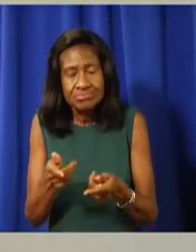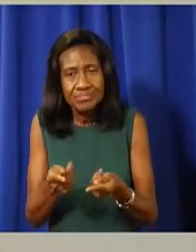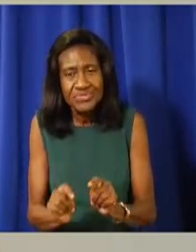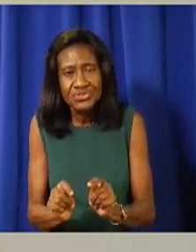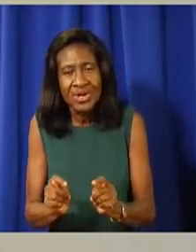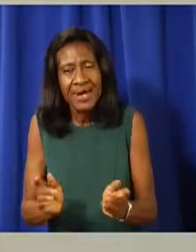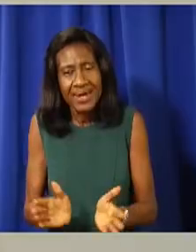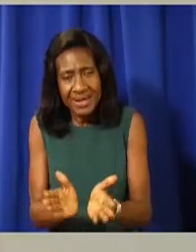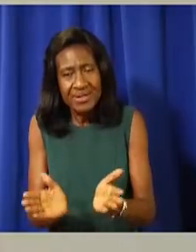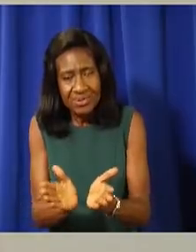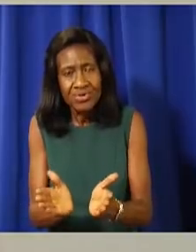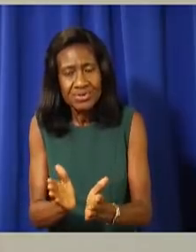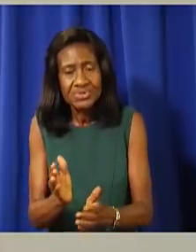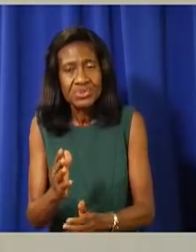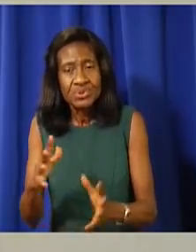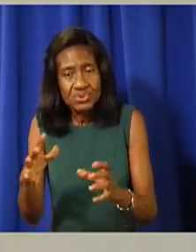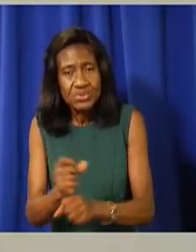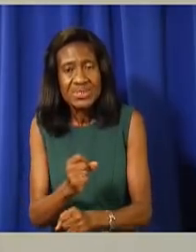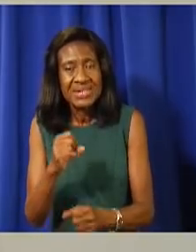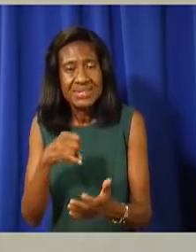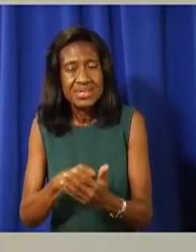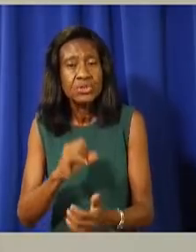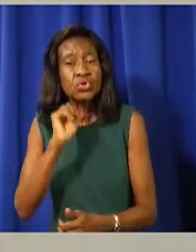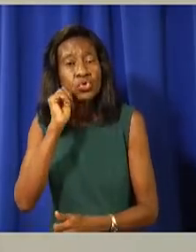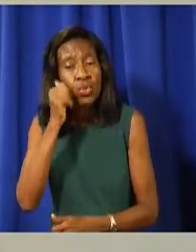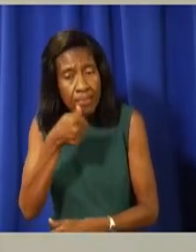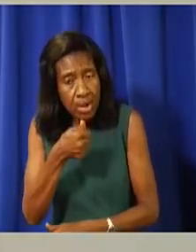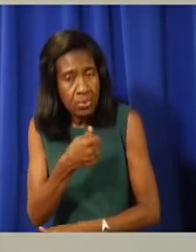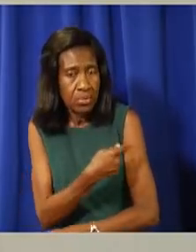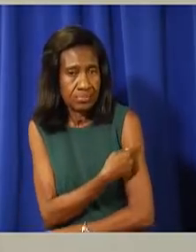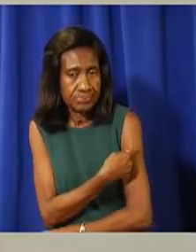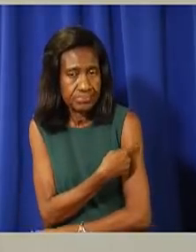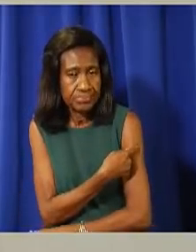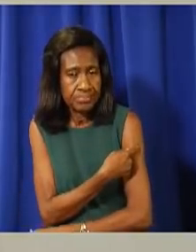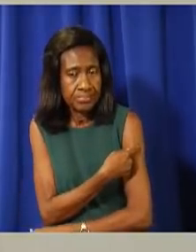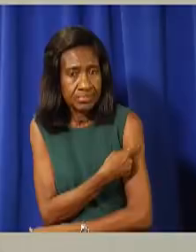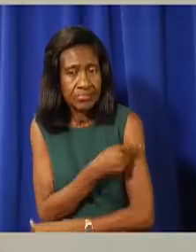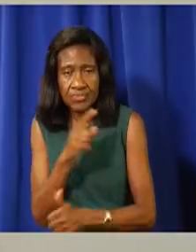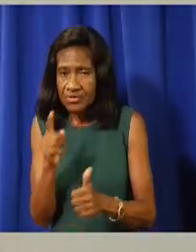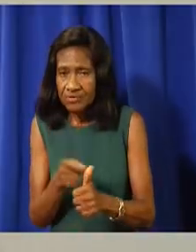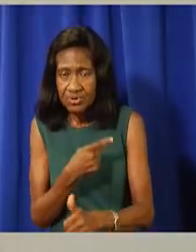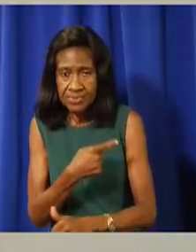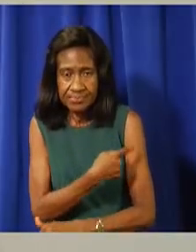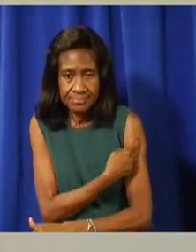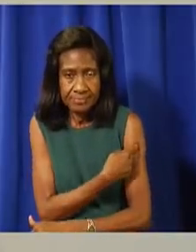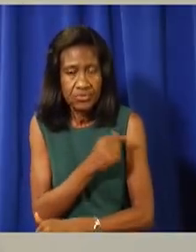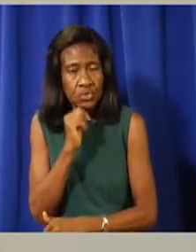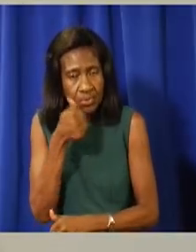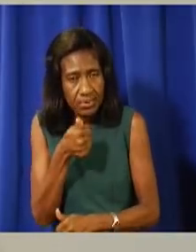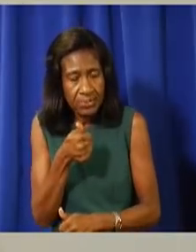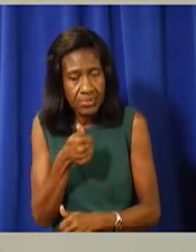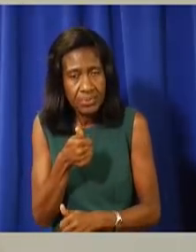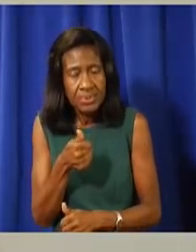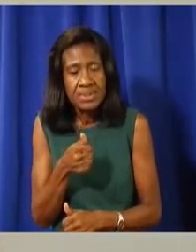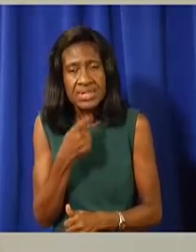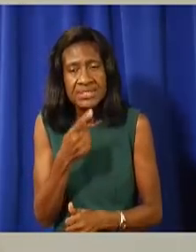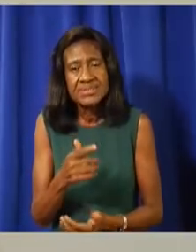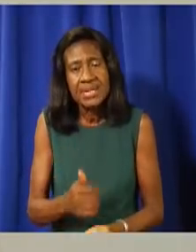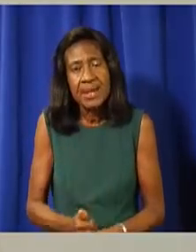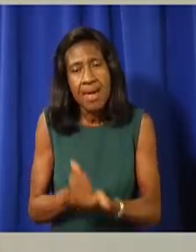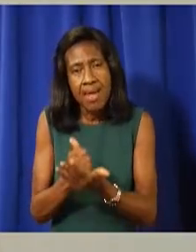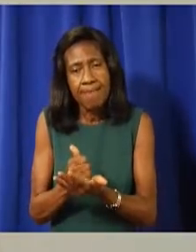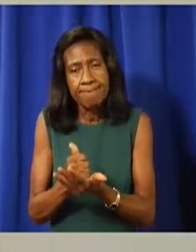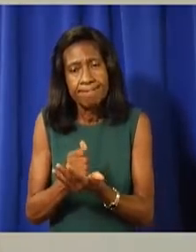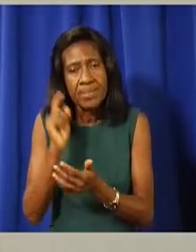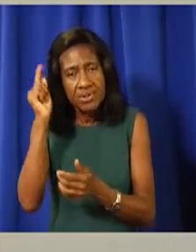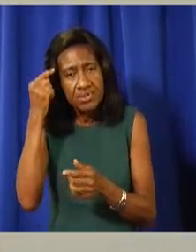to not only help protect the community, but to help us, your elected government, as we work